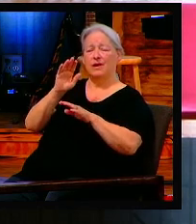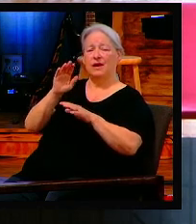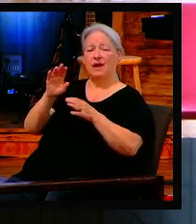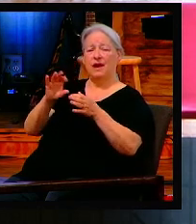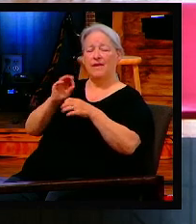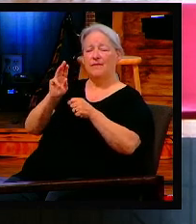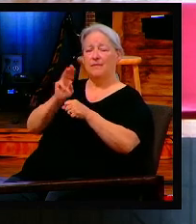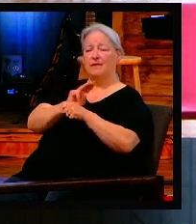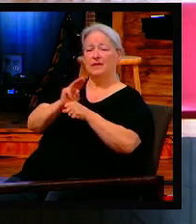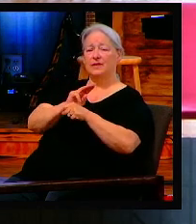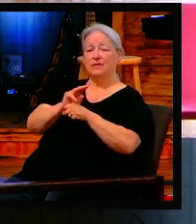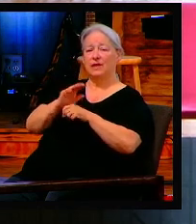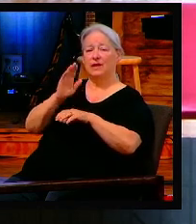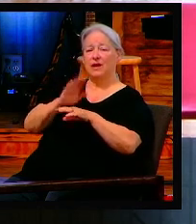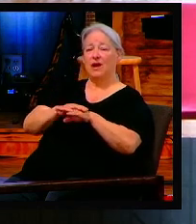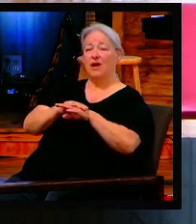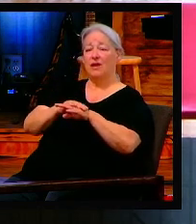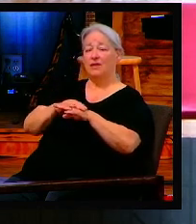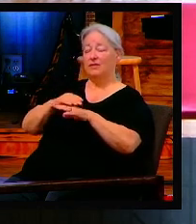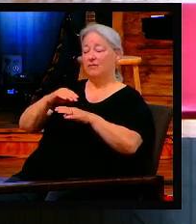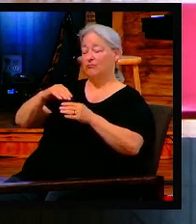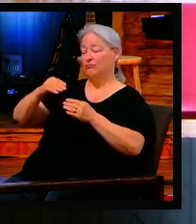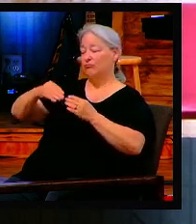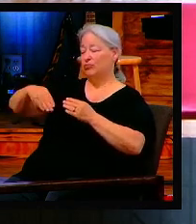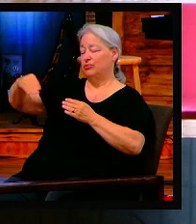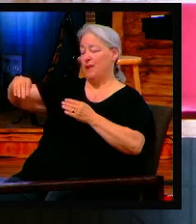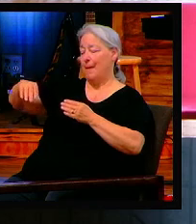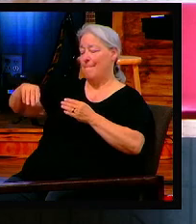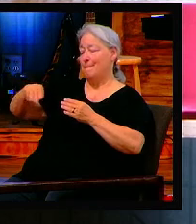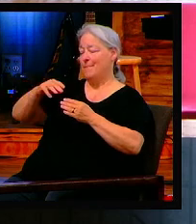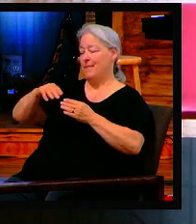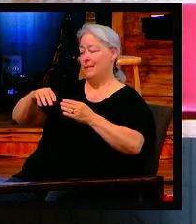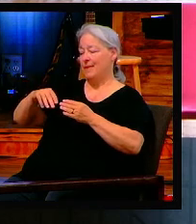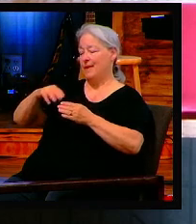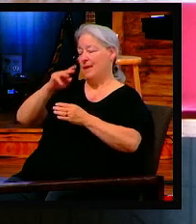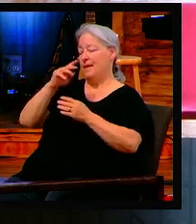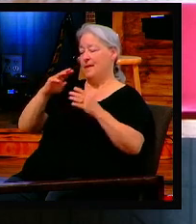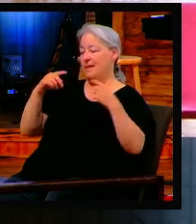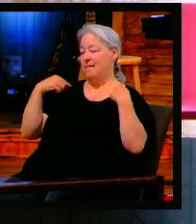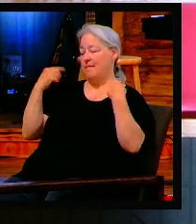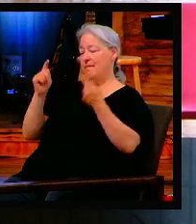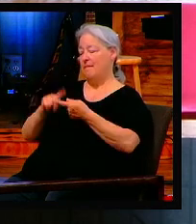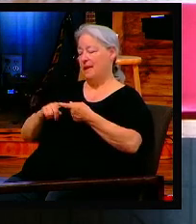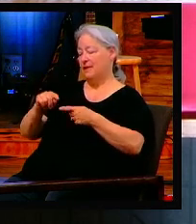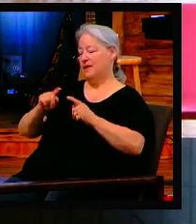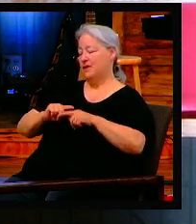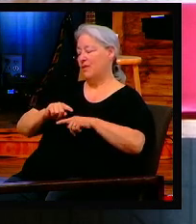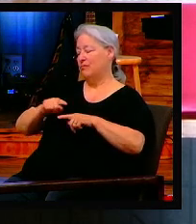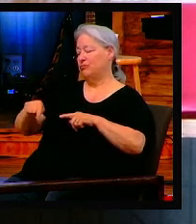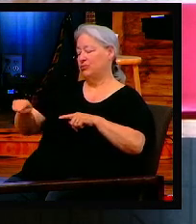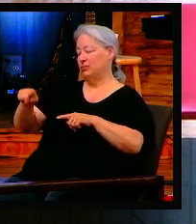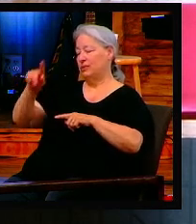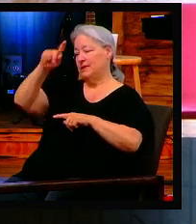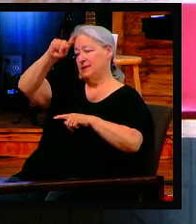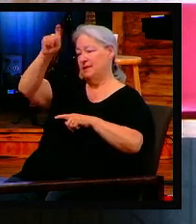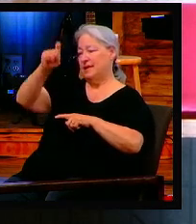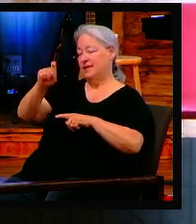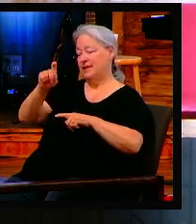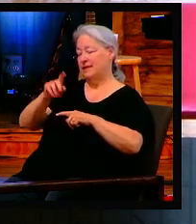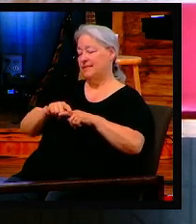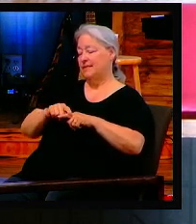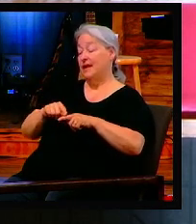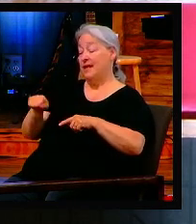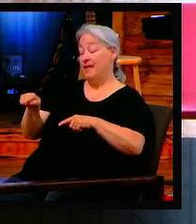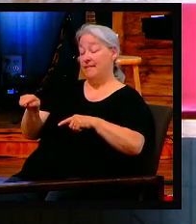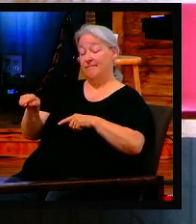just letting folks in, right? All across the country, all across the world, letting people in across the border. And there's a minister, the Lord said, go